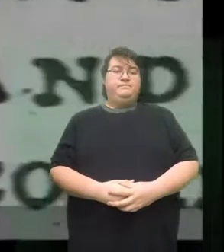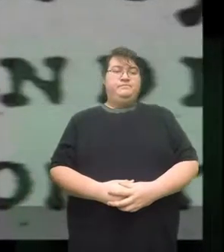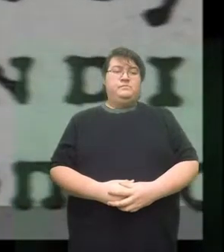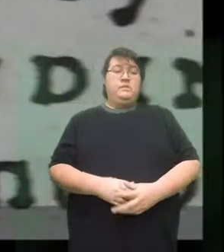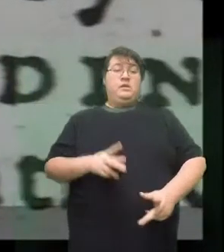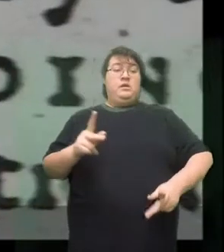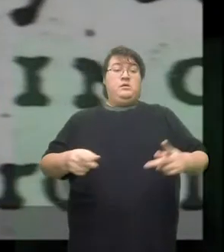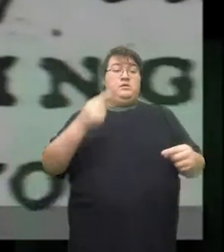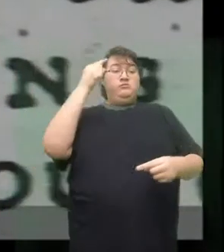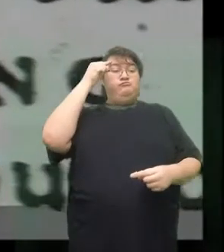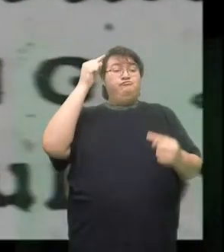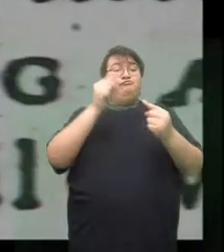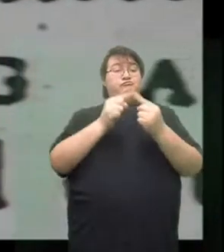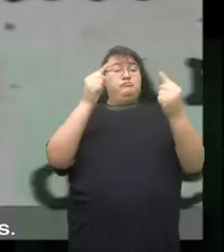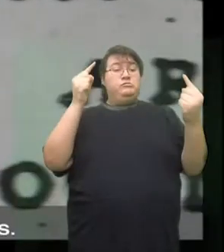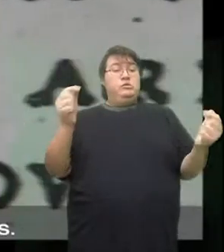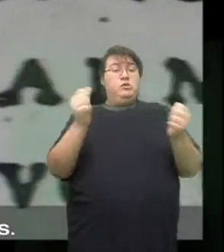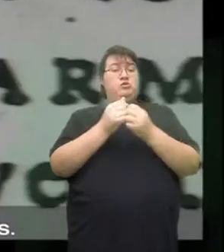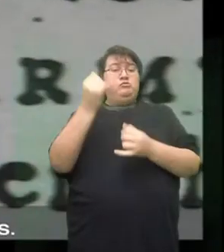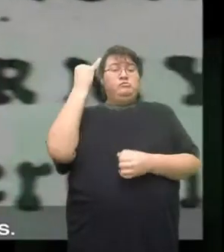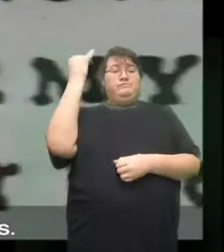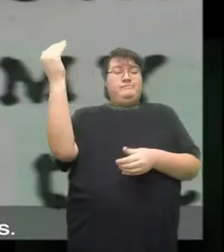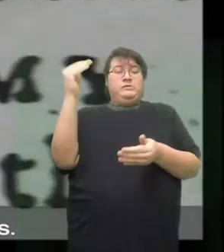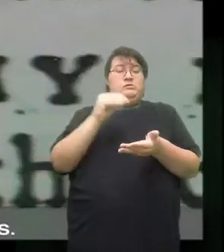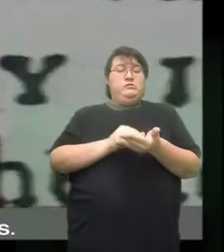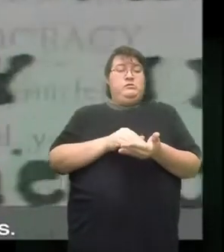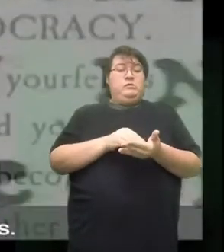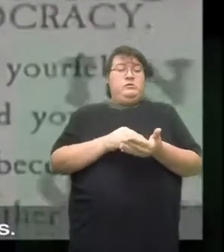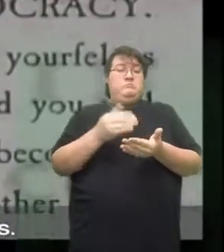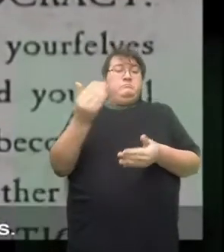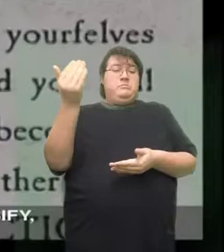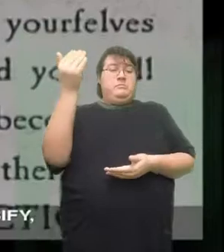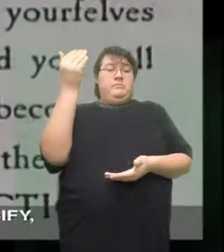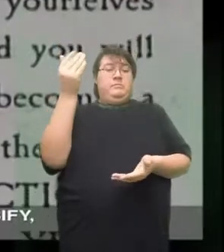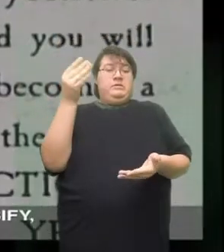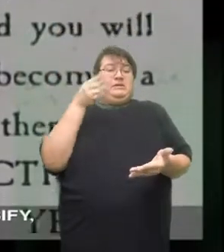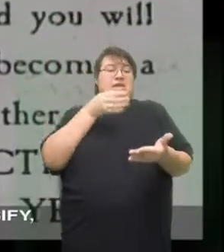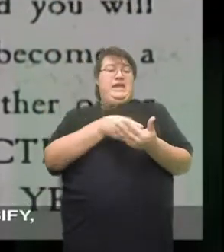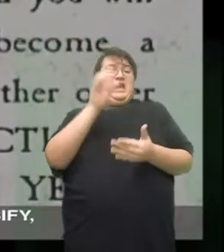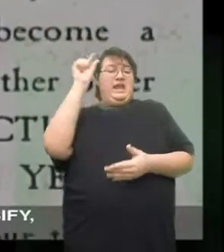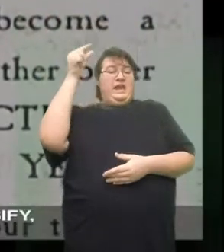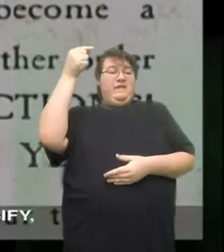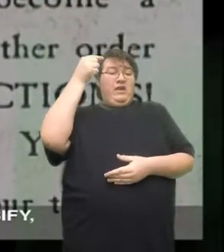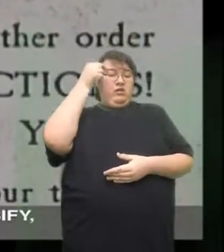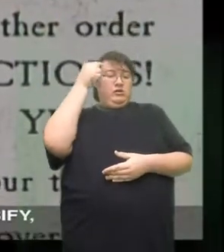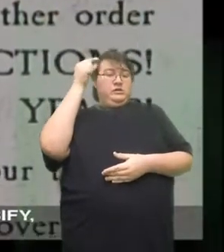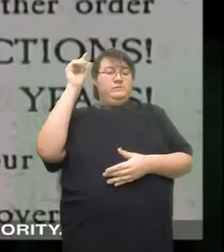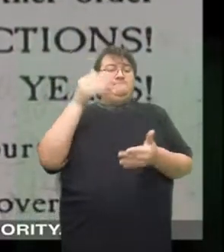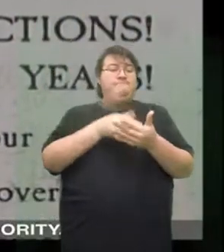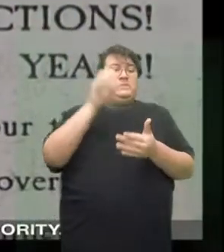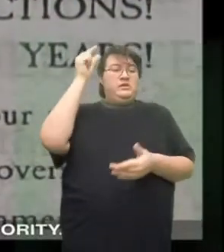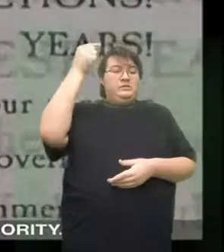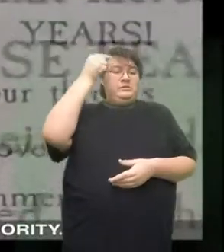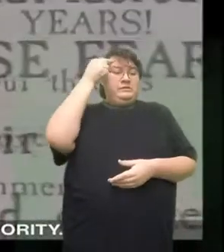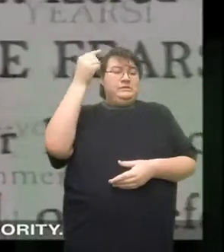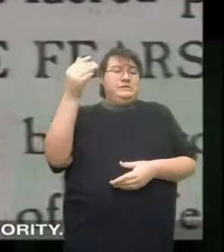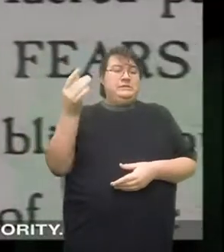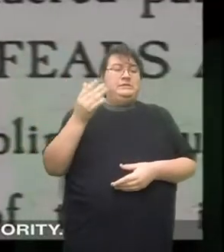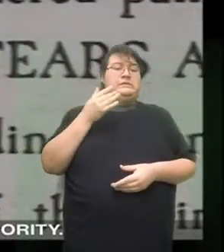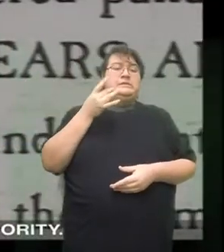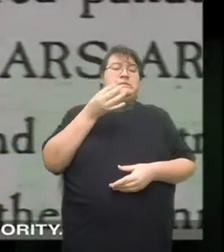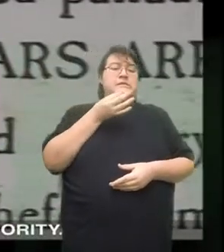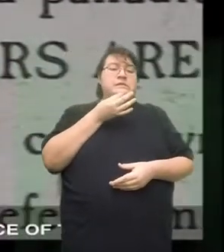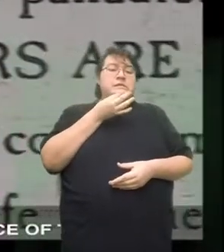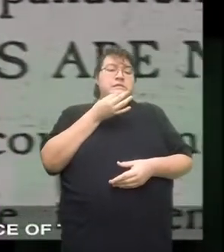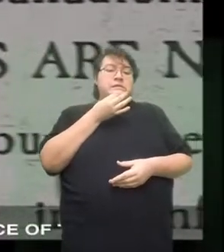Those who oppose the Constitution are known as the anti-federalists. As the debates intensify, it is clear that they are in the